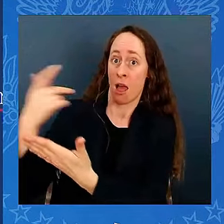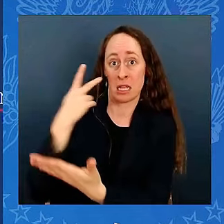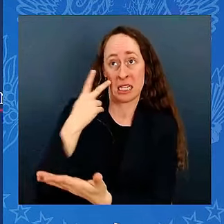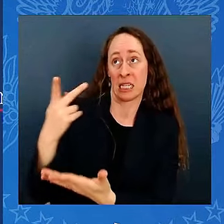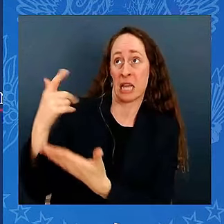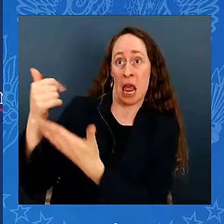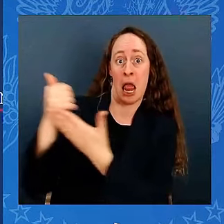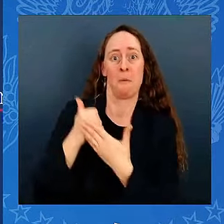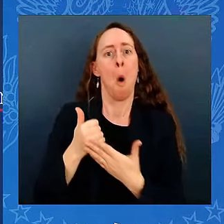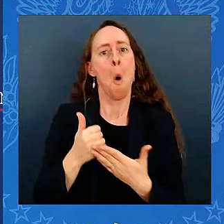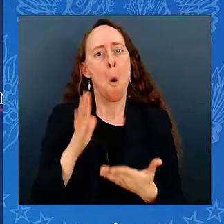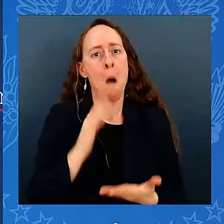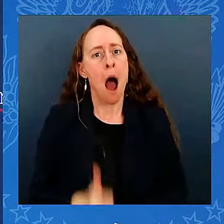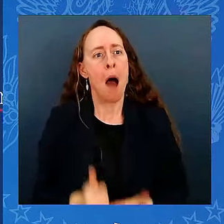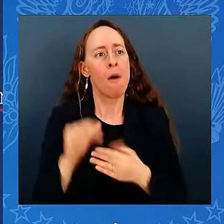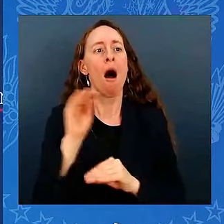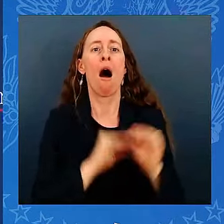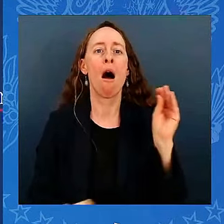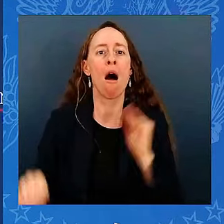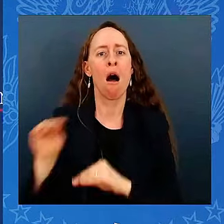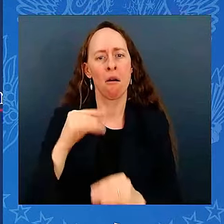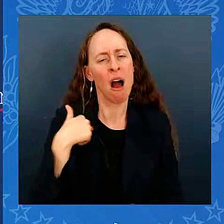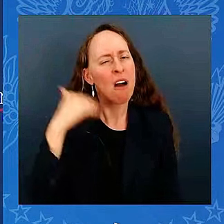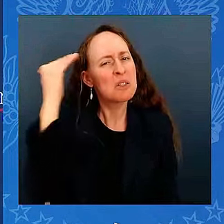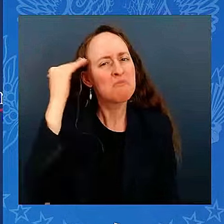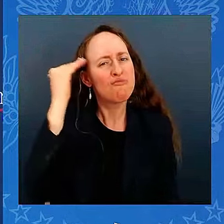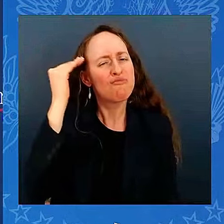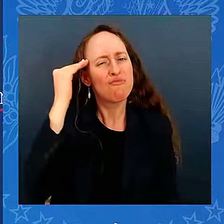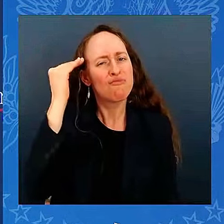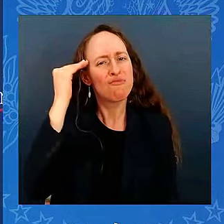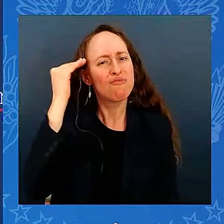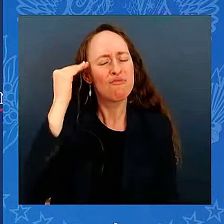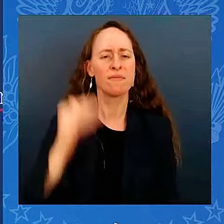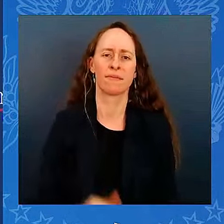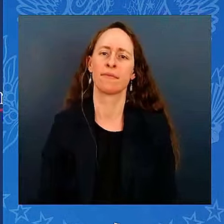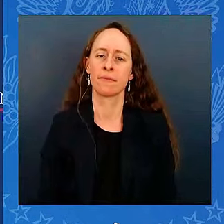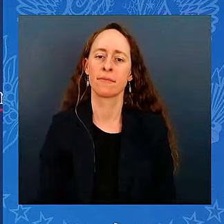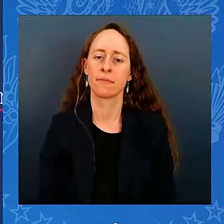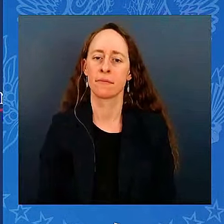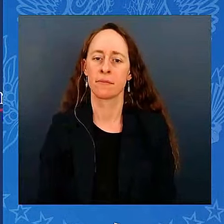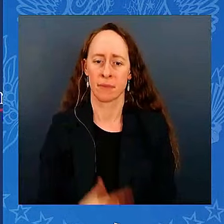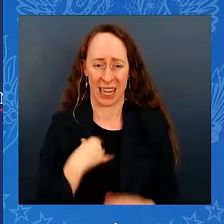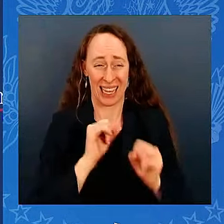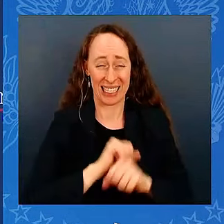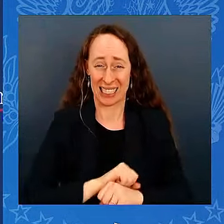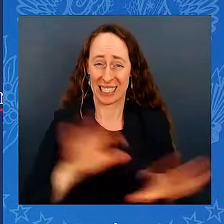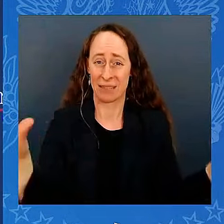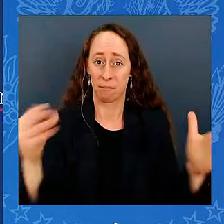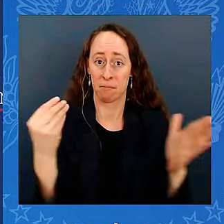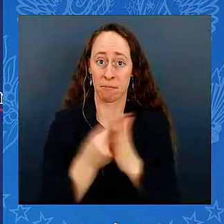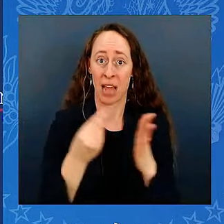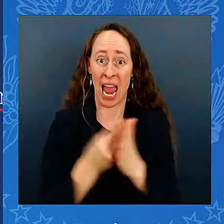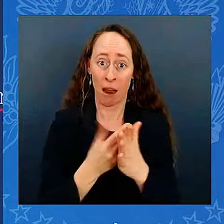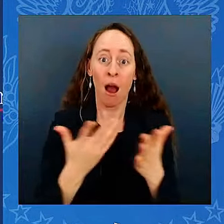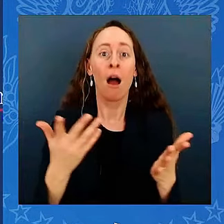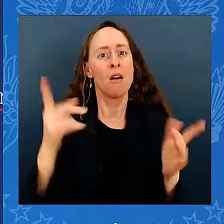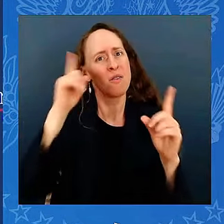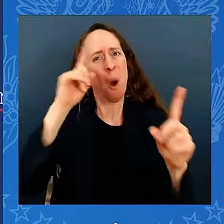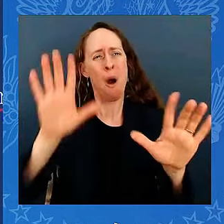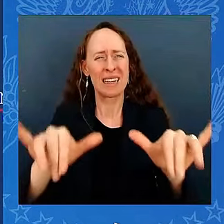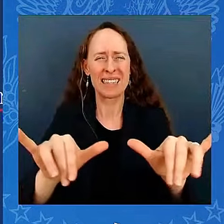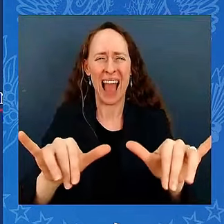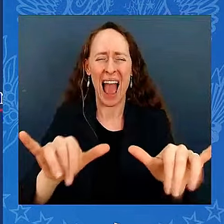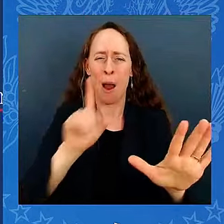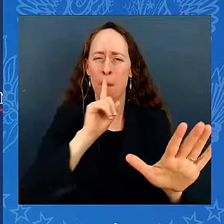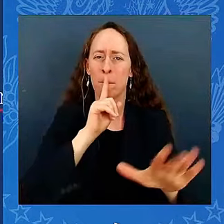It also prevented a wave, a wave of evictions, bankruptcies, and delinquencies in the falls. That the previous